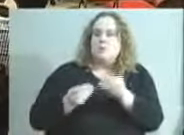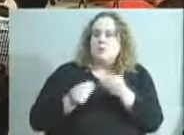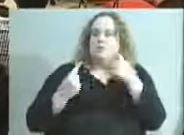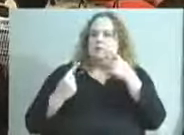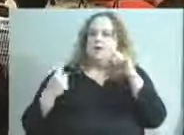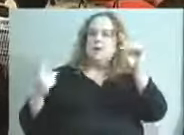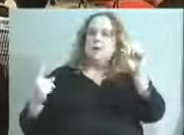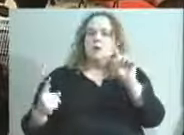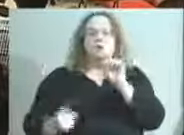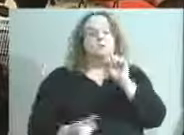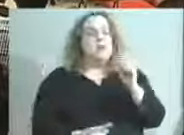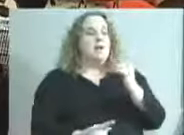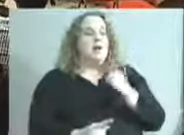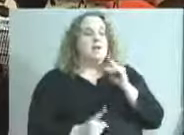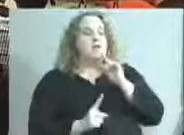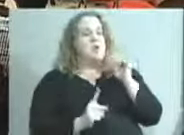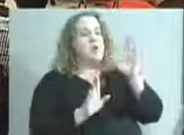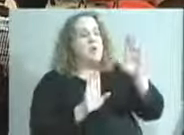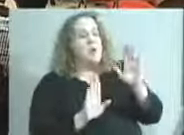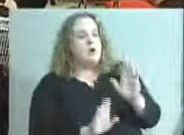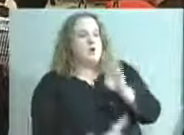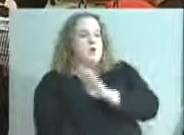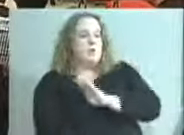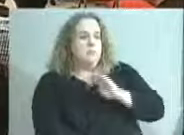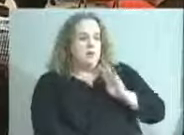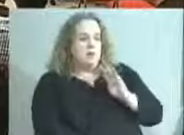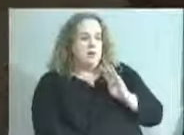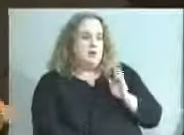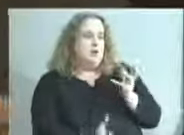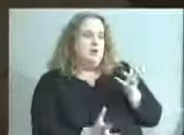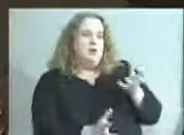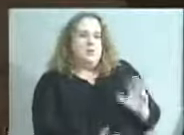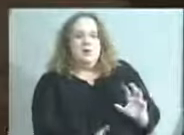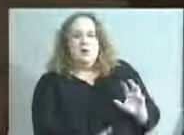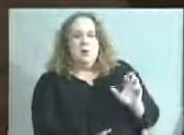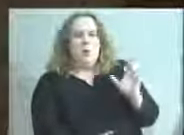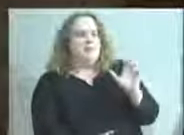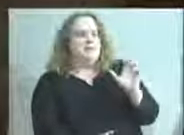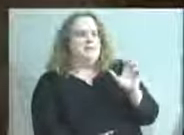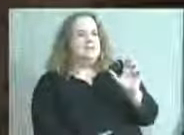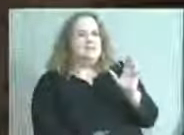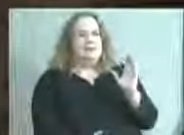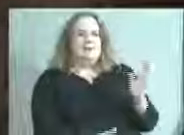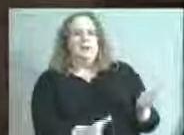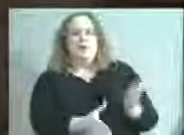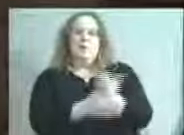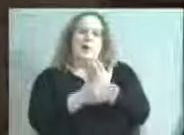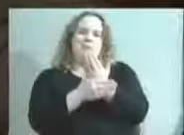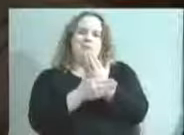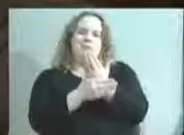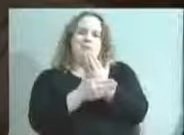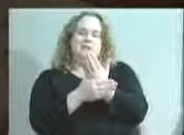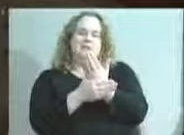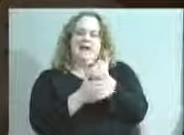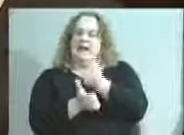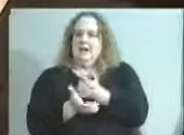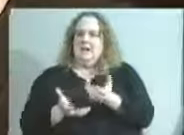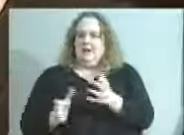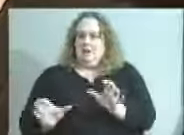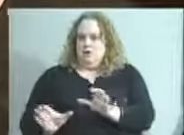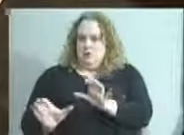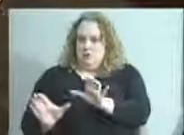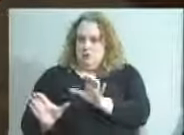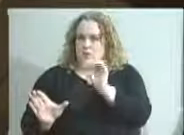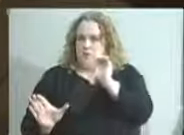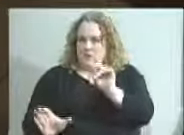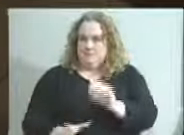foundation board. And we wouldn't want to engage in any of the things that you wouldn't want us to engage in. So, anyhow. Yeah.